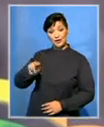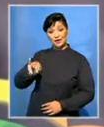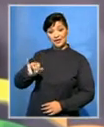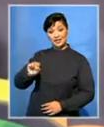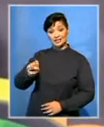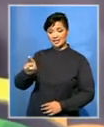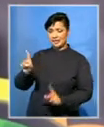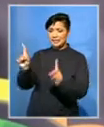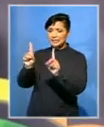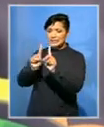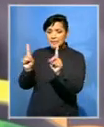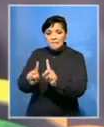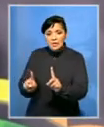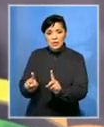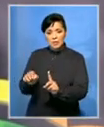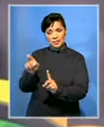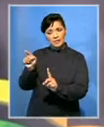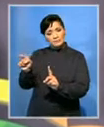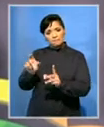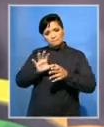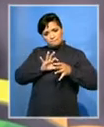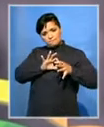He's very loyal to this organization.